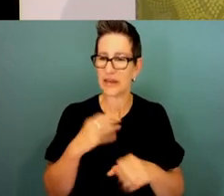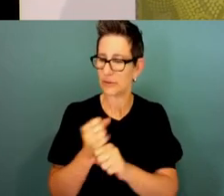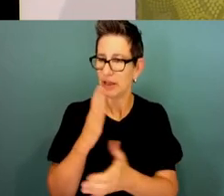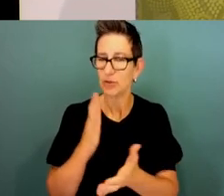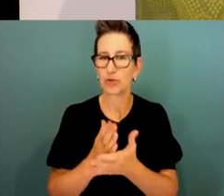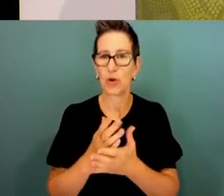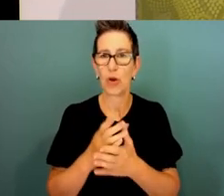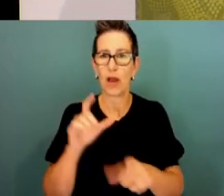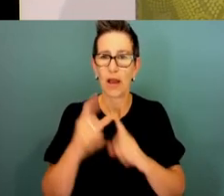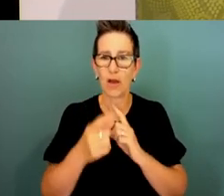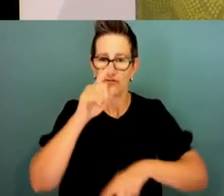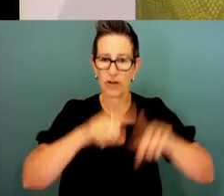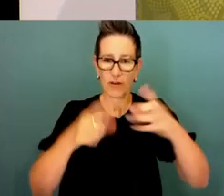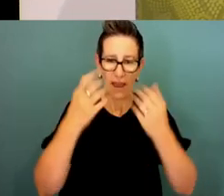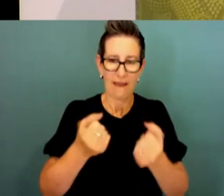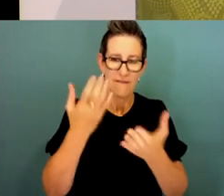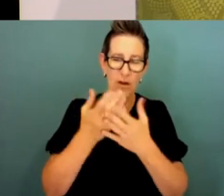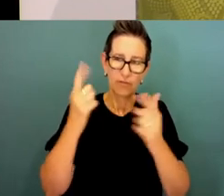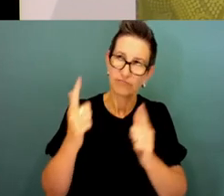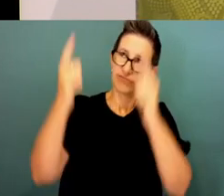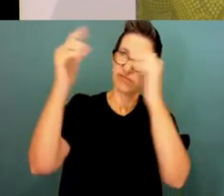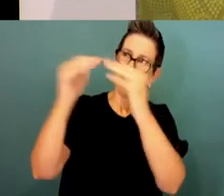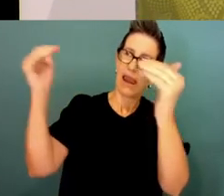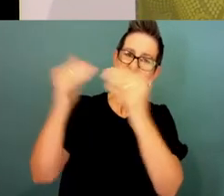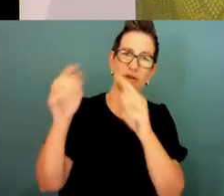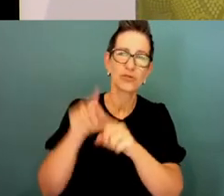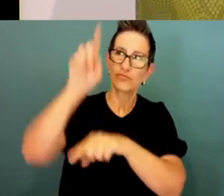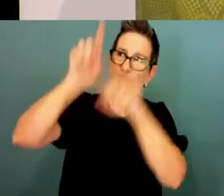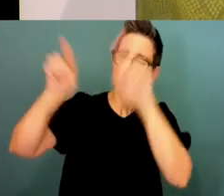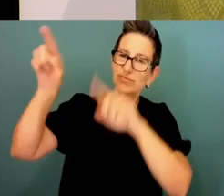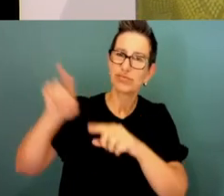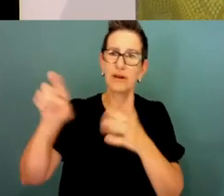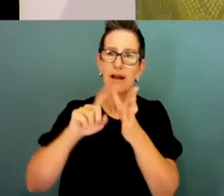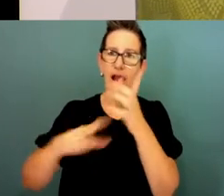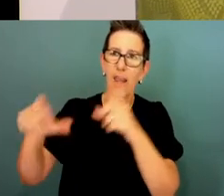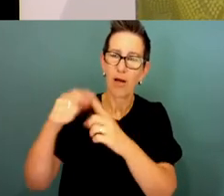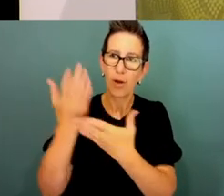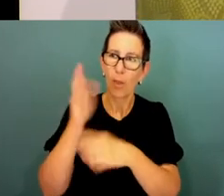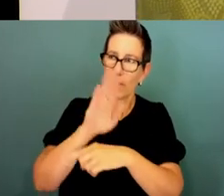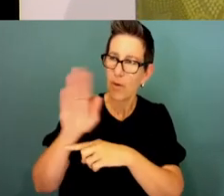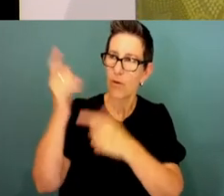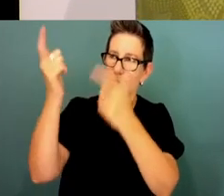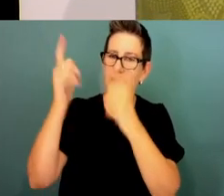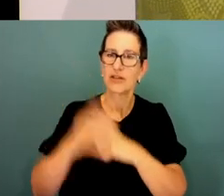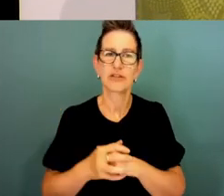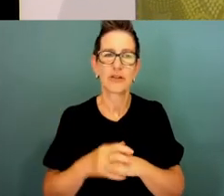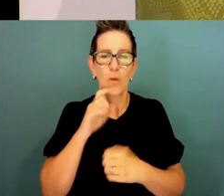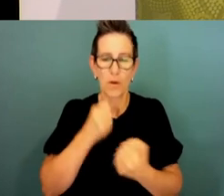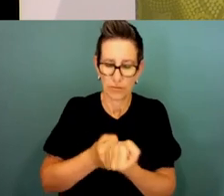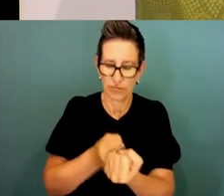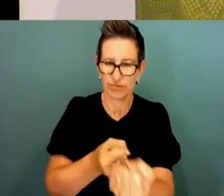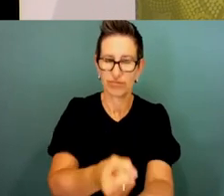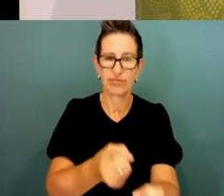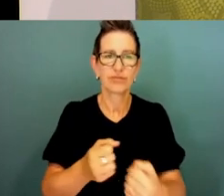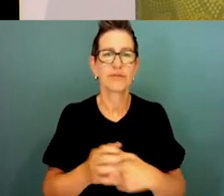really welcome the work that will be done this year to support culturally and linguistically diverse and First Nations employees participating in the new APS